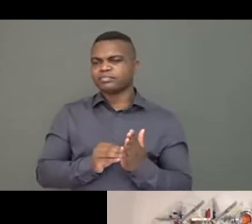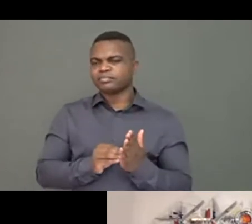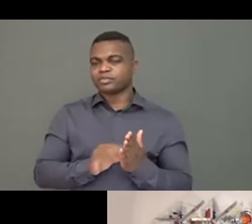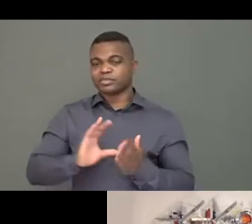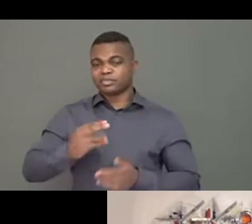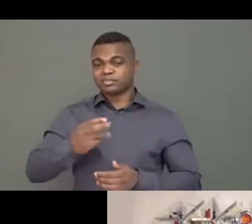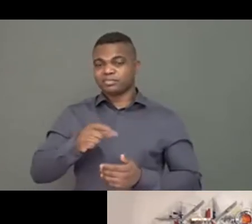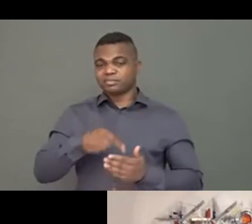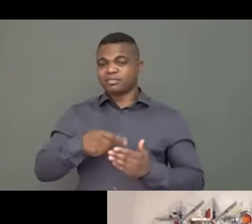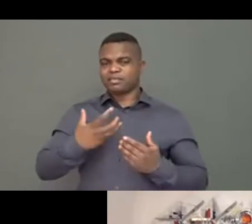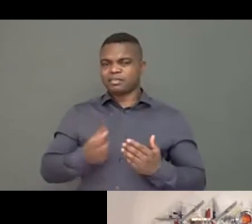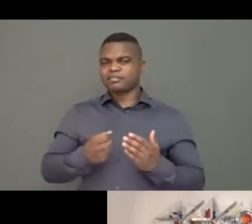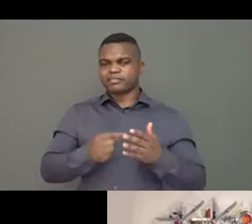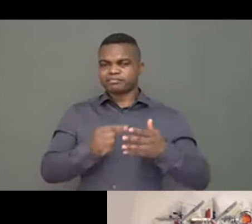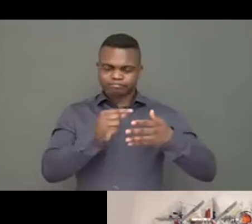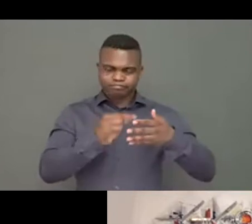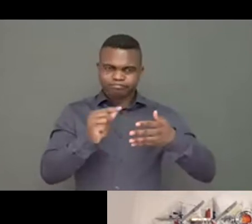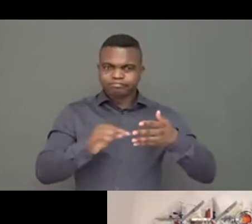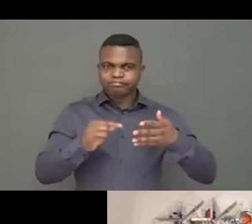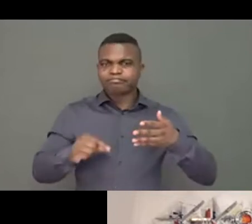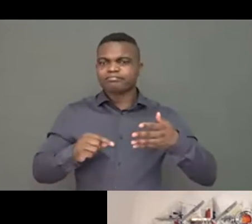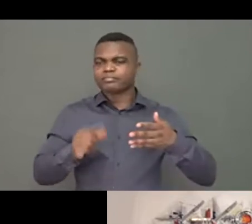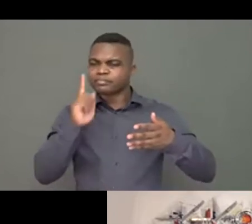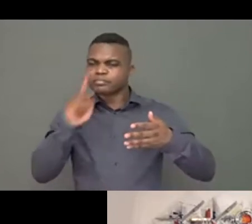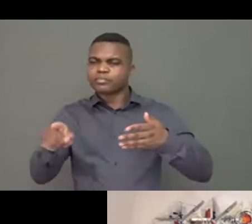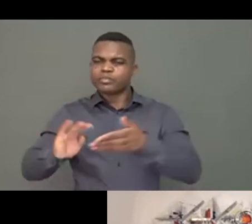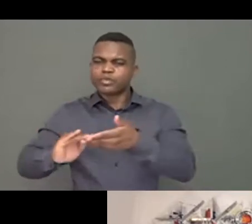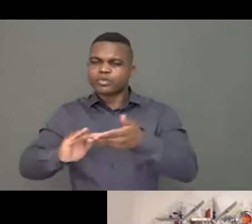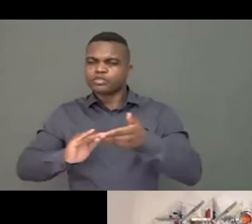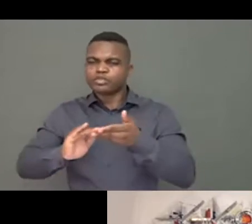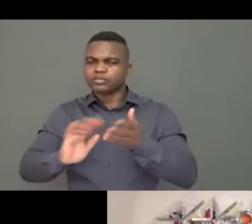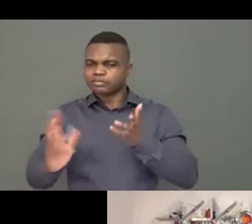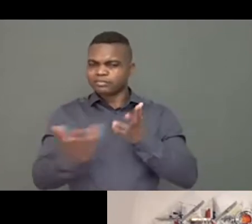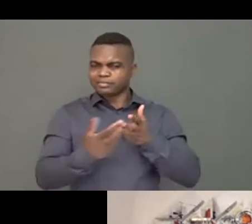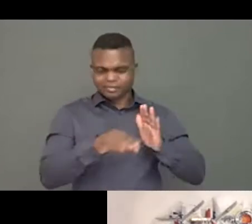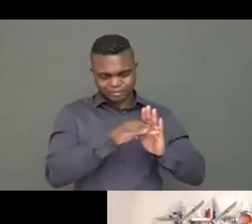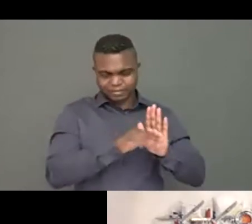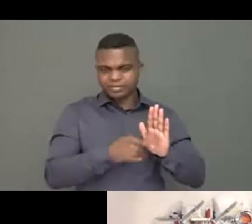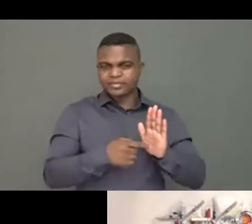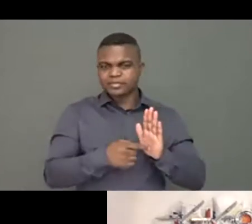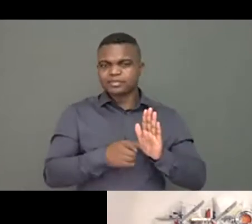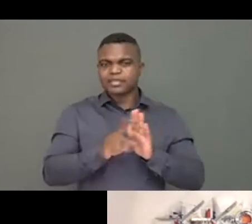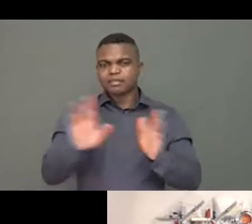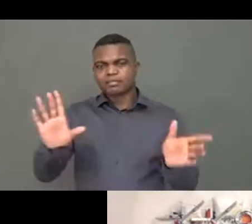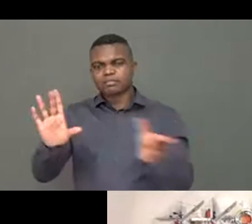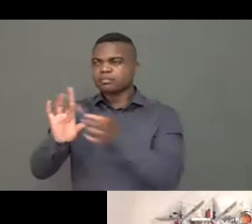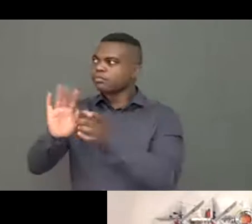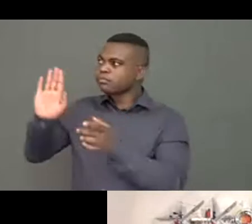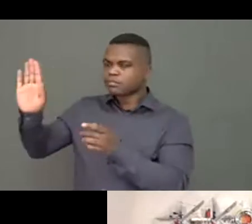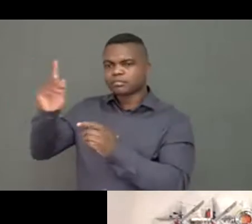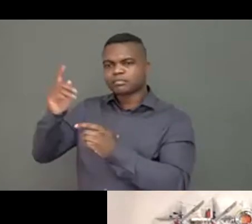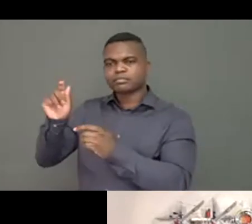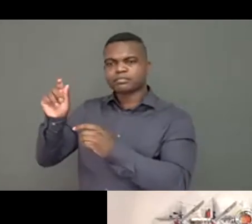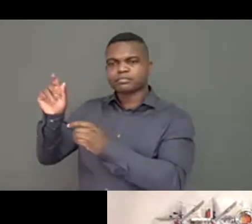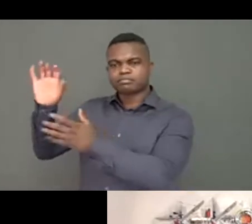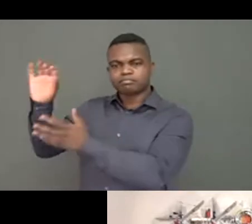And the verification results should be considered in the relationship with donors. We have seen some of the donors starting